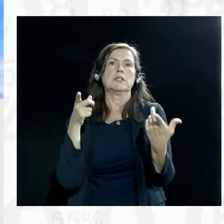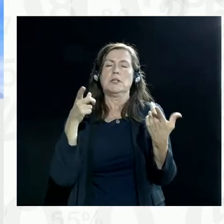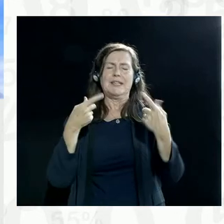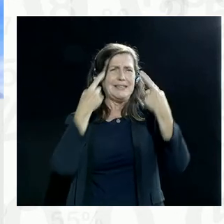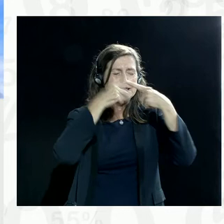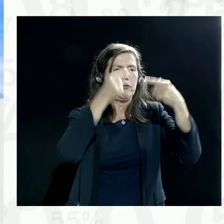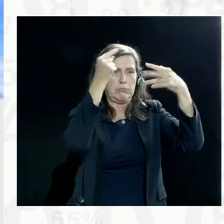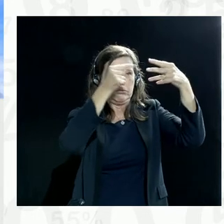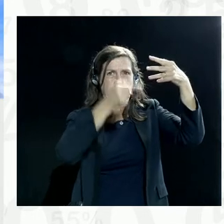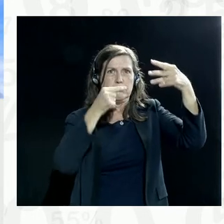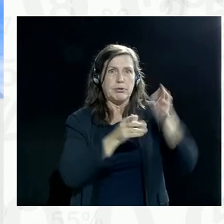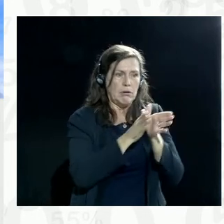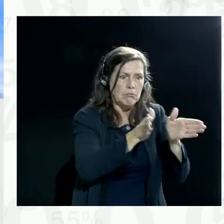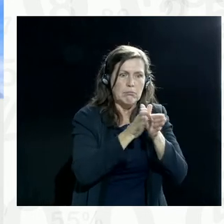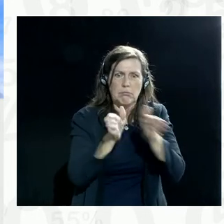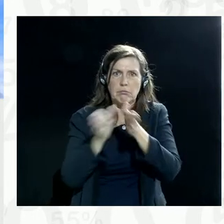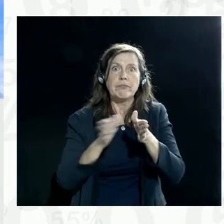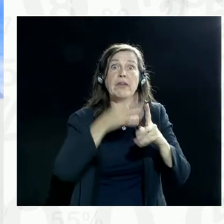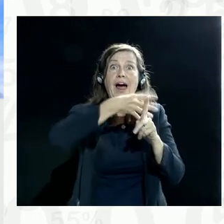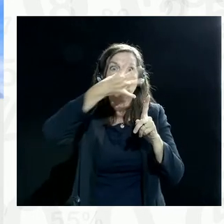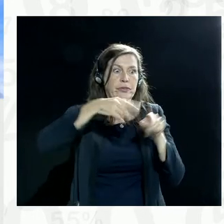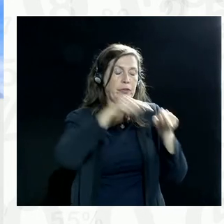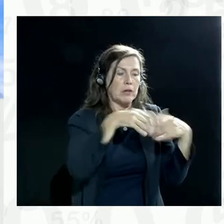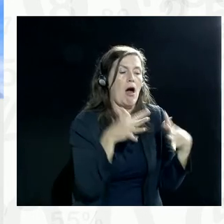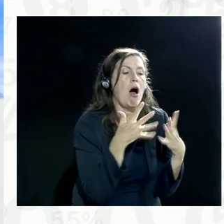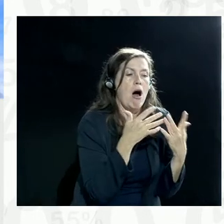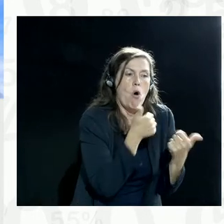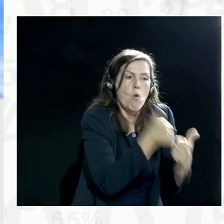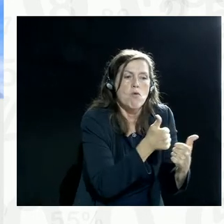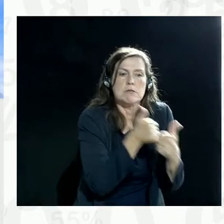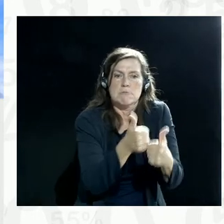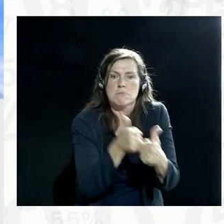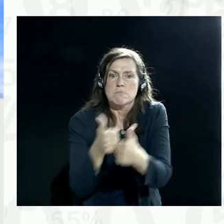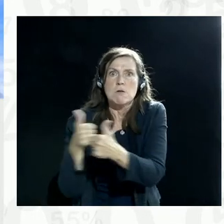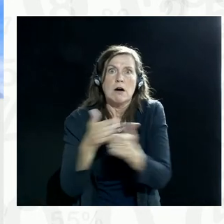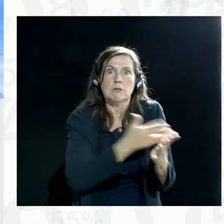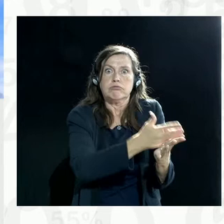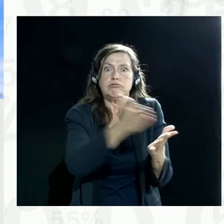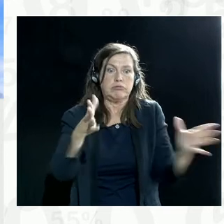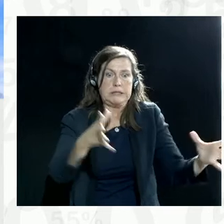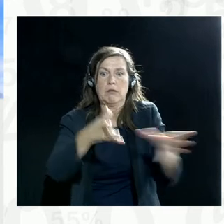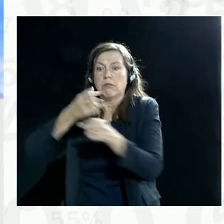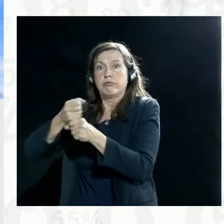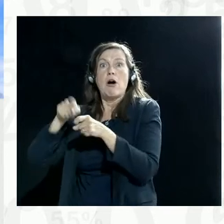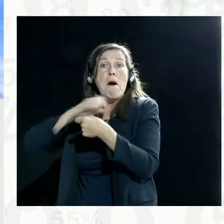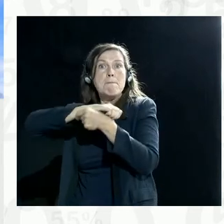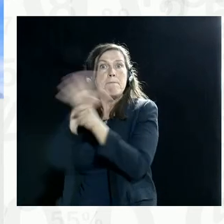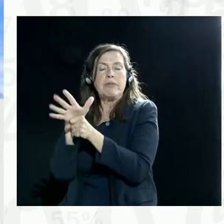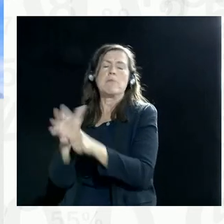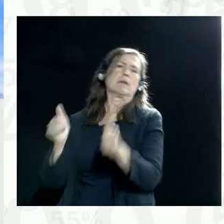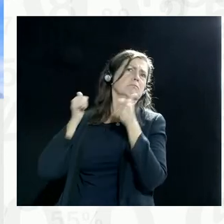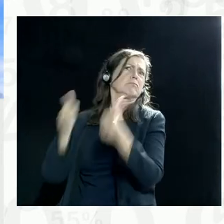data sets that are seen as very, very valuable and necessary during the pandemic. But if you look at the